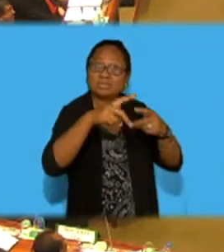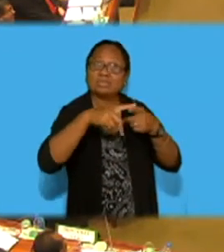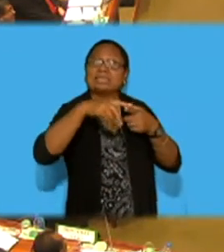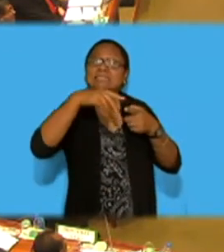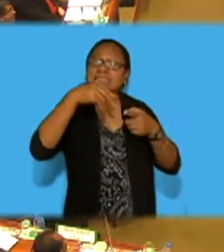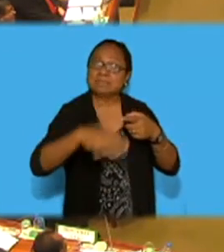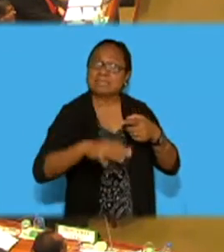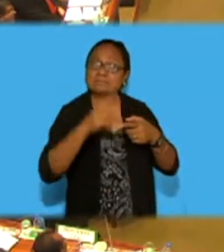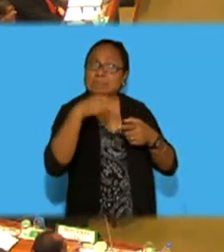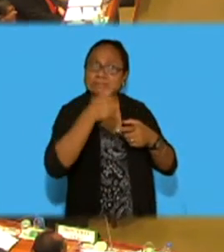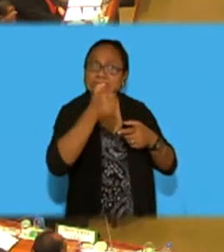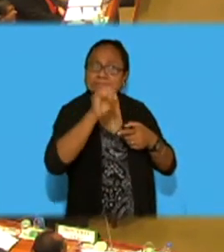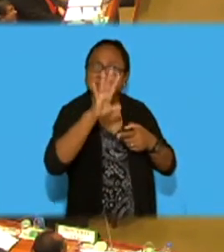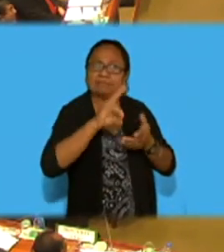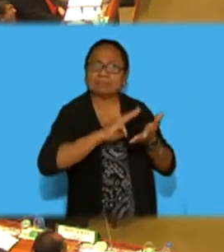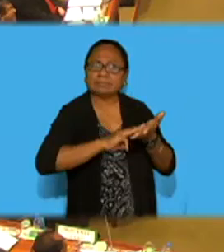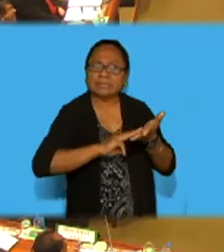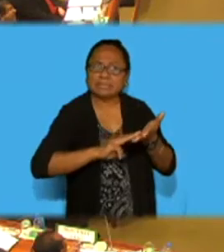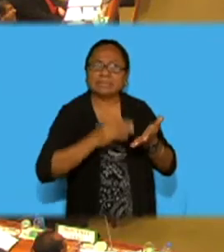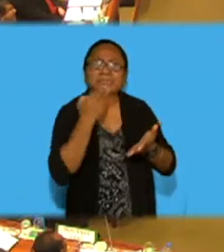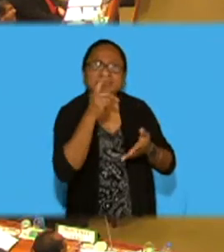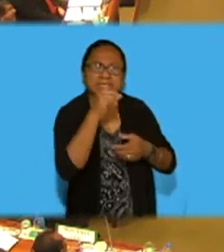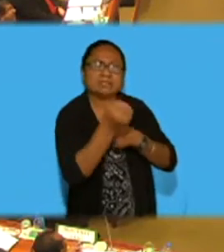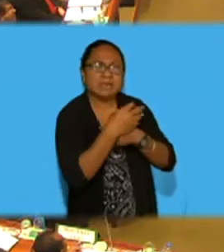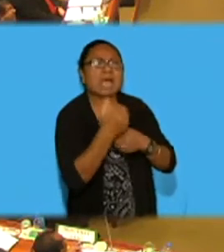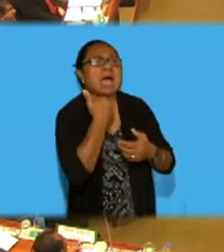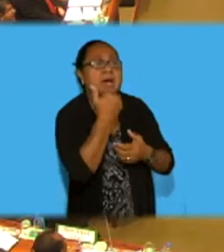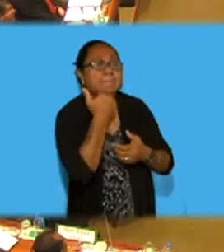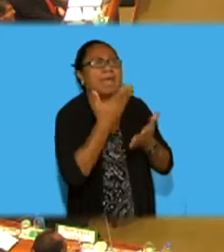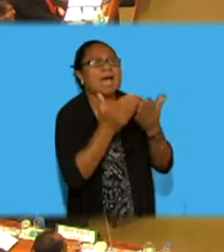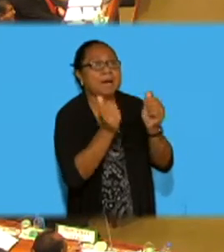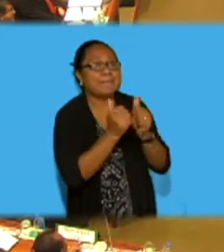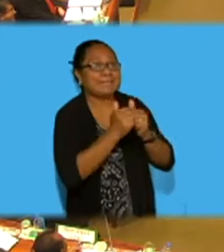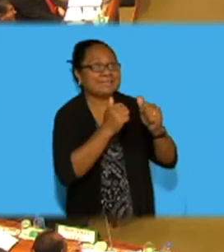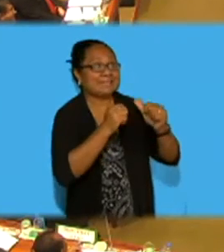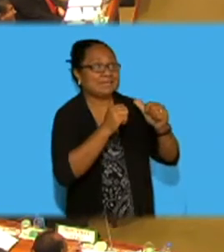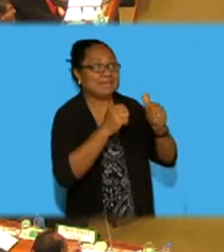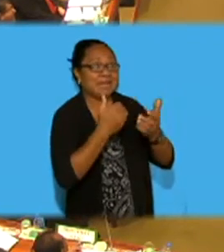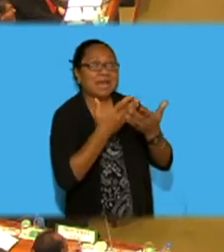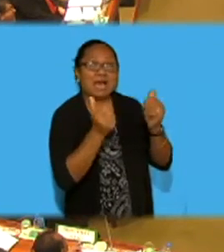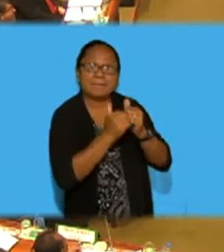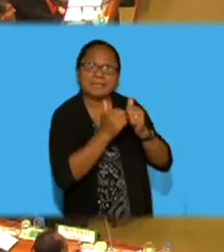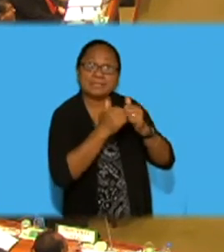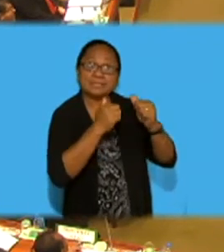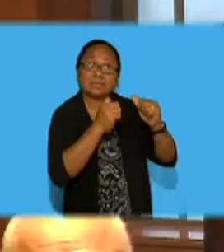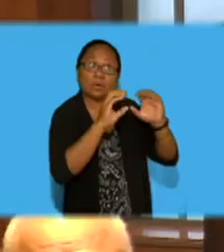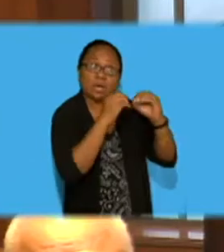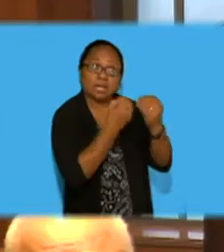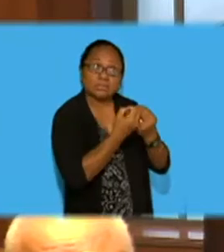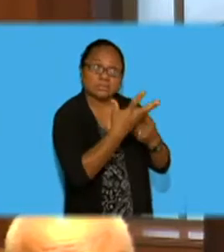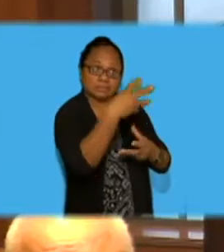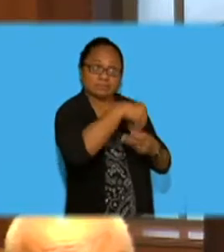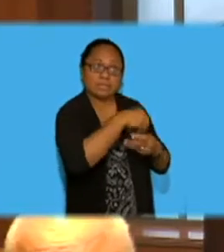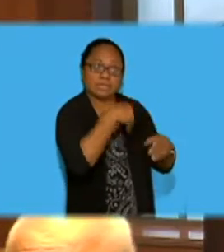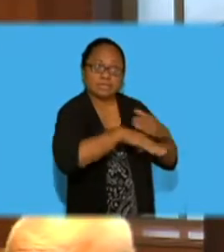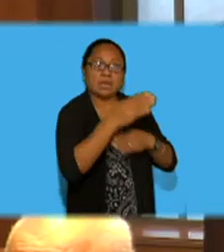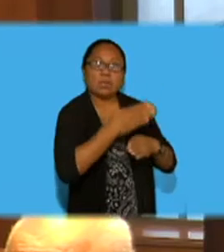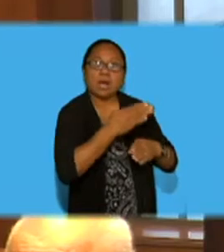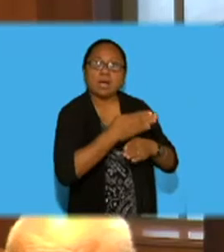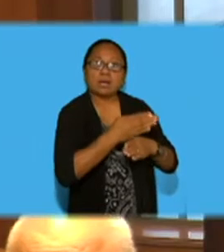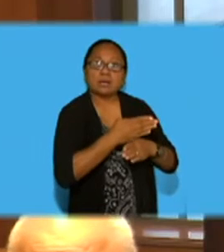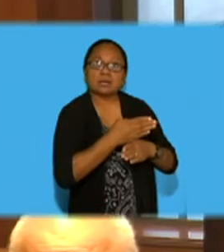this morning, can we be advised how many contractors were involved in this work? One or several of them? Order.